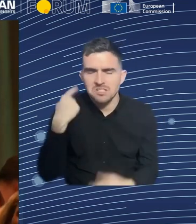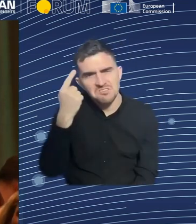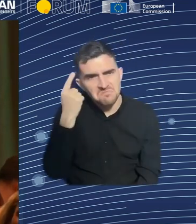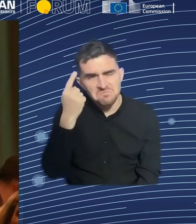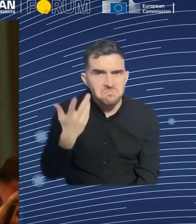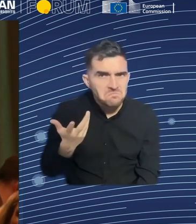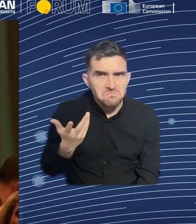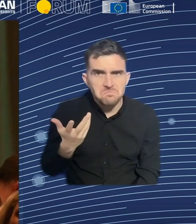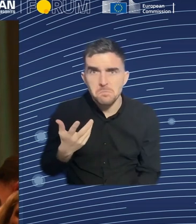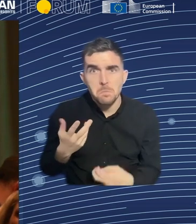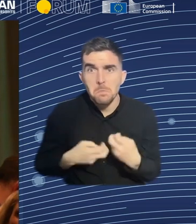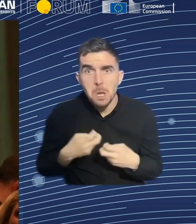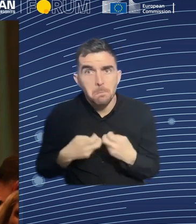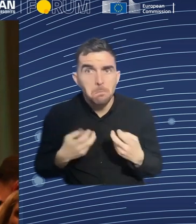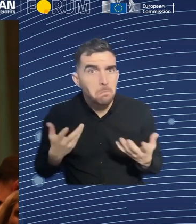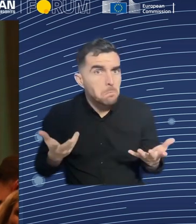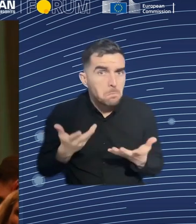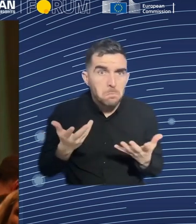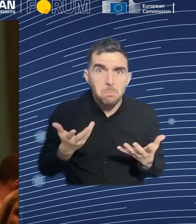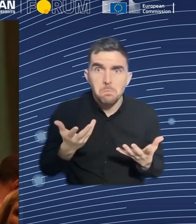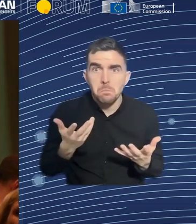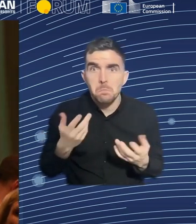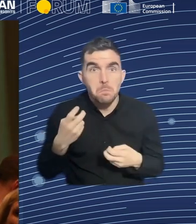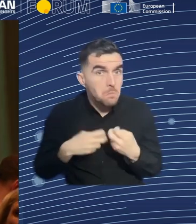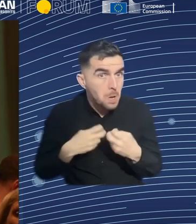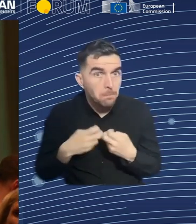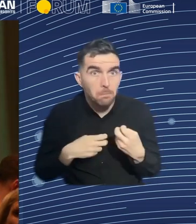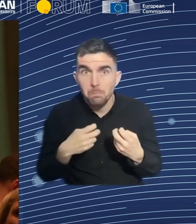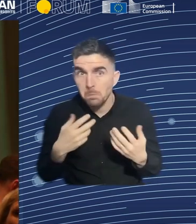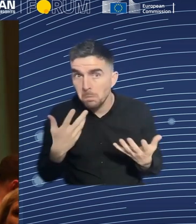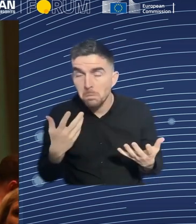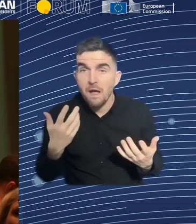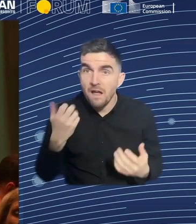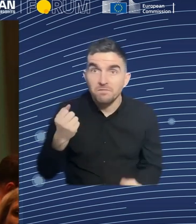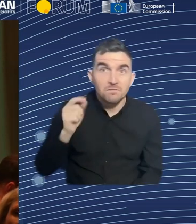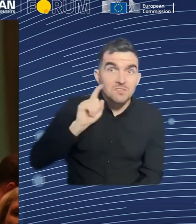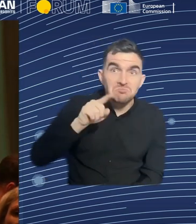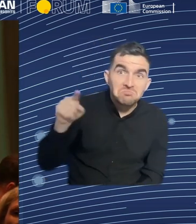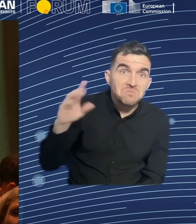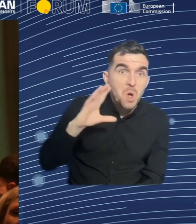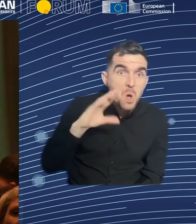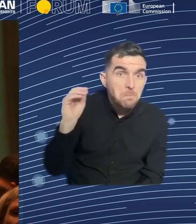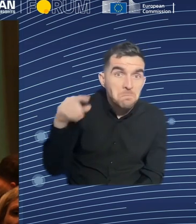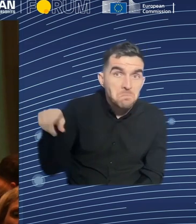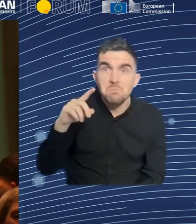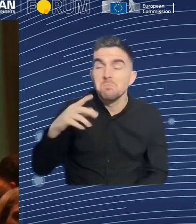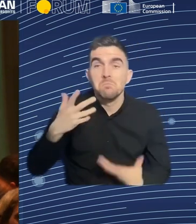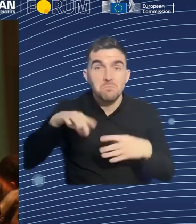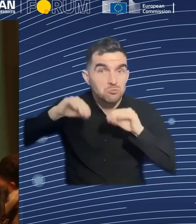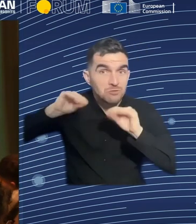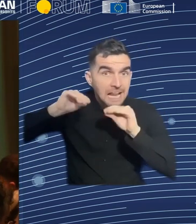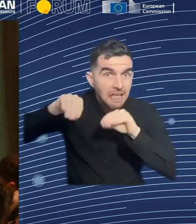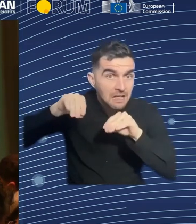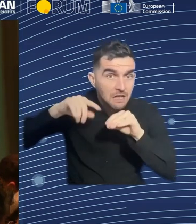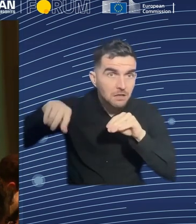all entitled each company of training, like 200K for three years. Most of the employers, I have